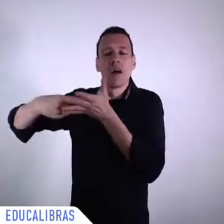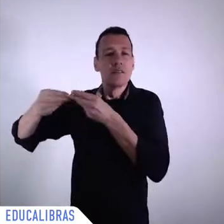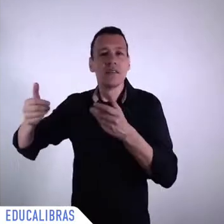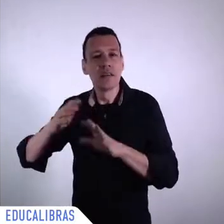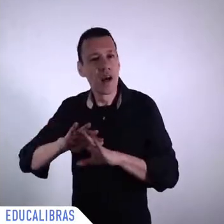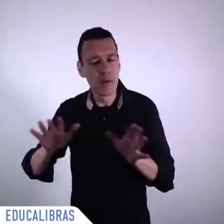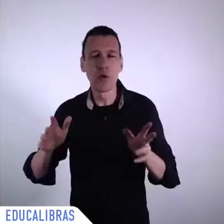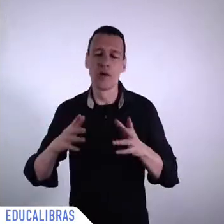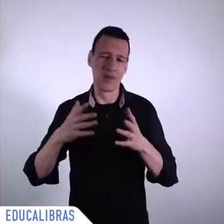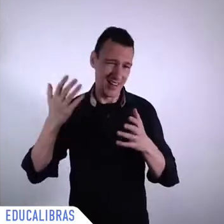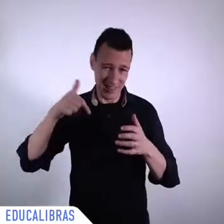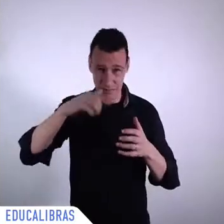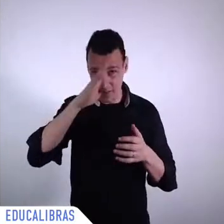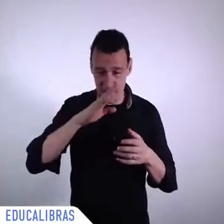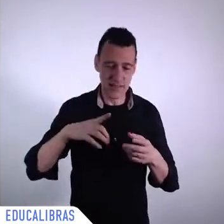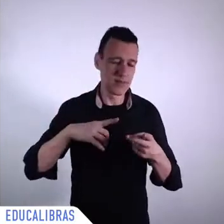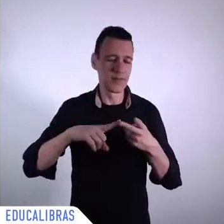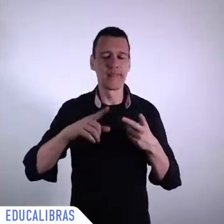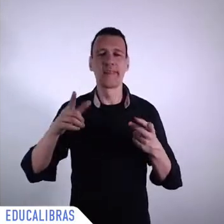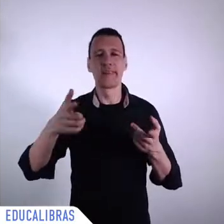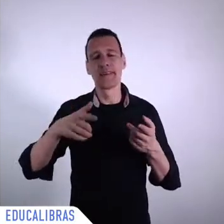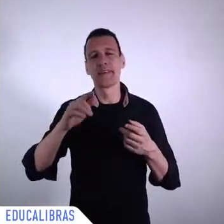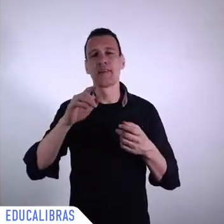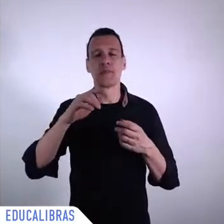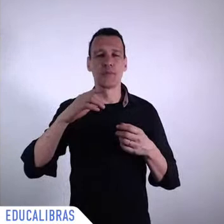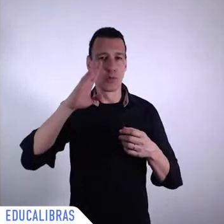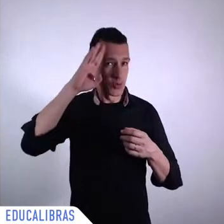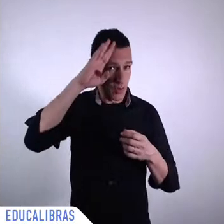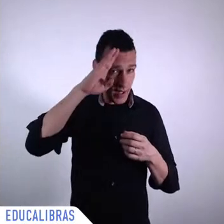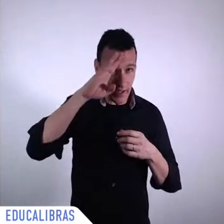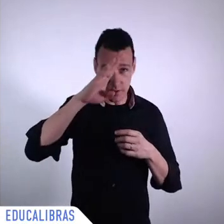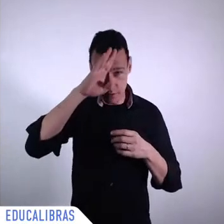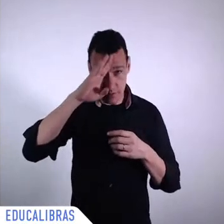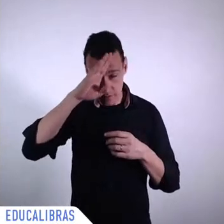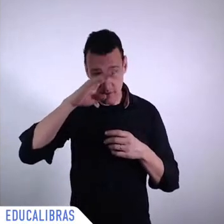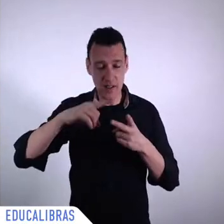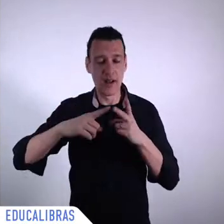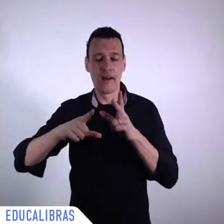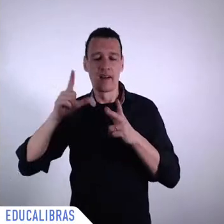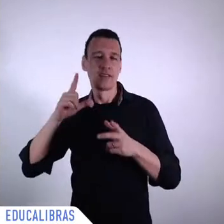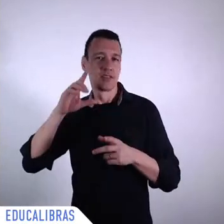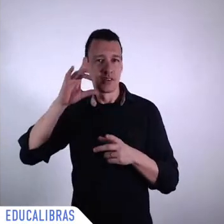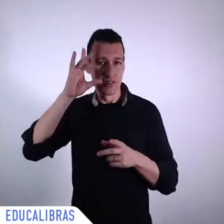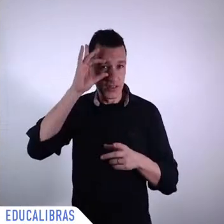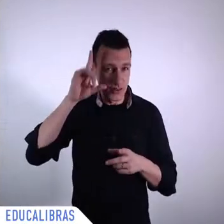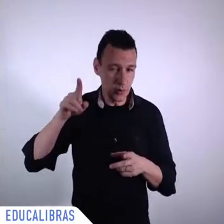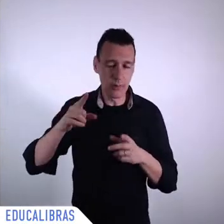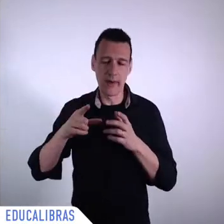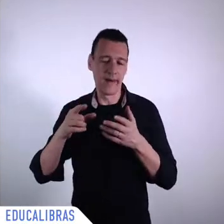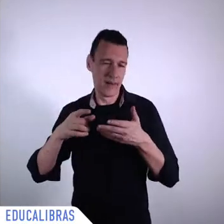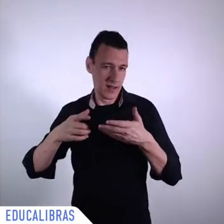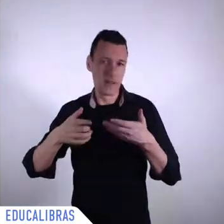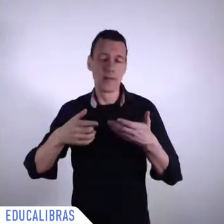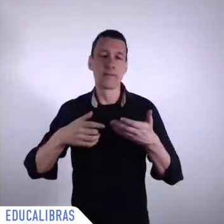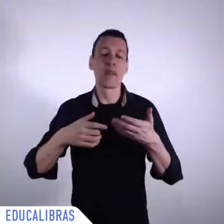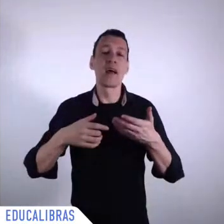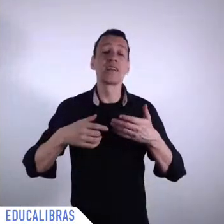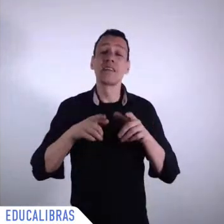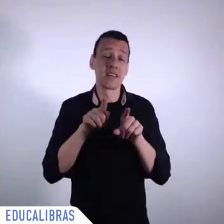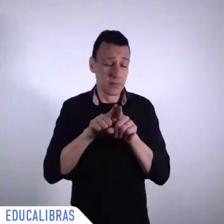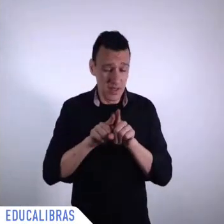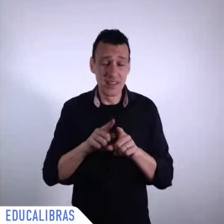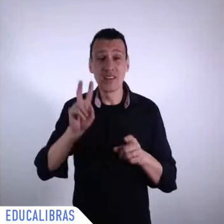powerful country in the world, how they, how he acted, I think, well, this is no longer that, we are in a different world.